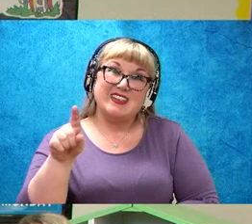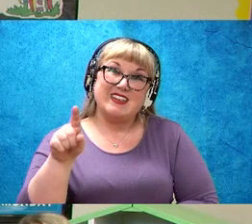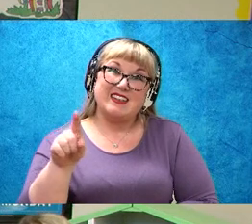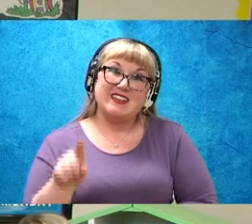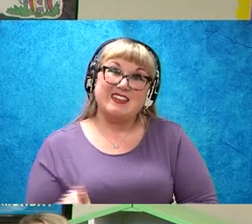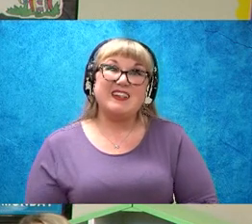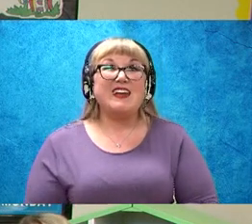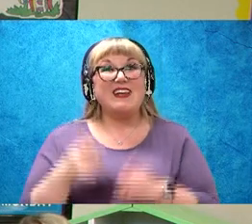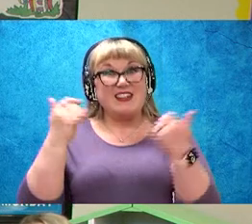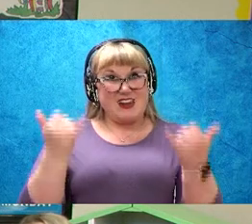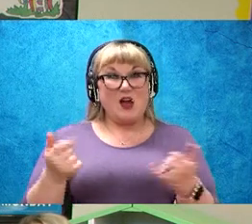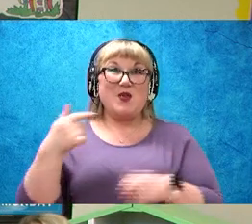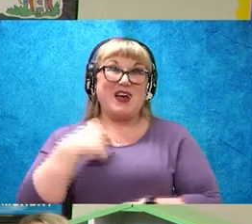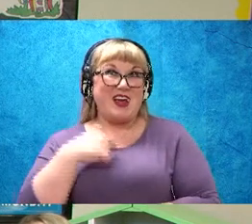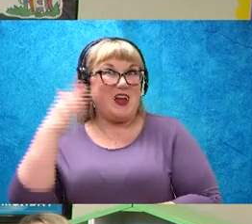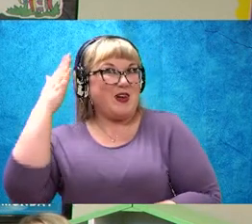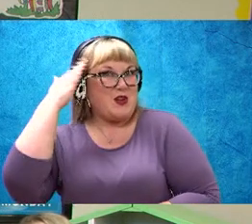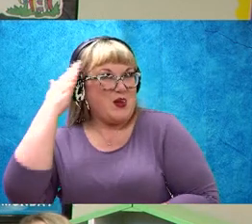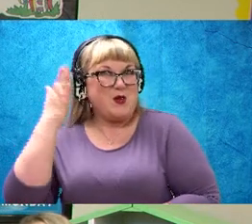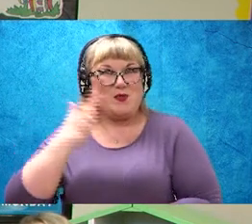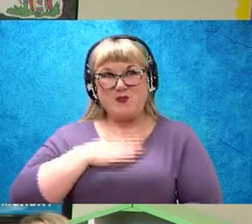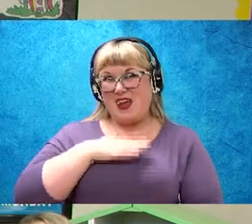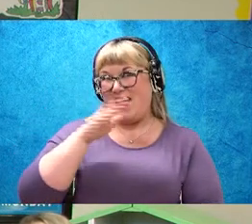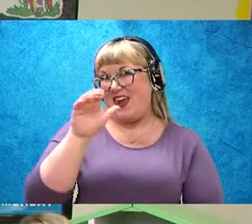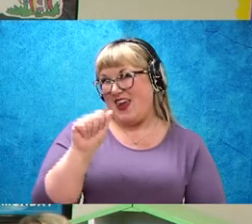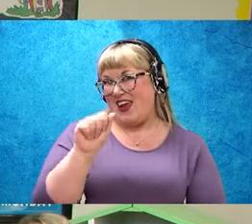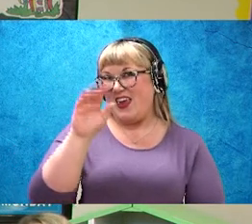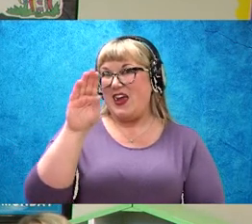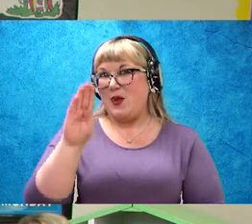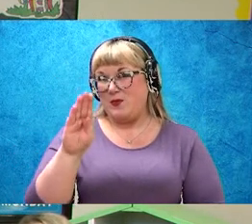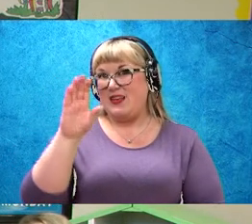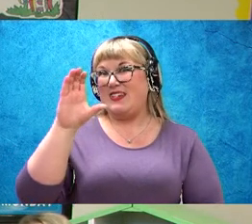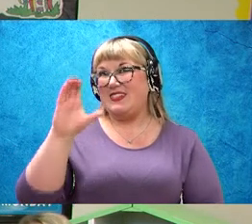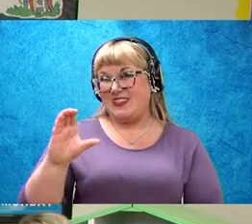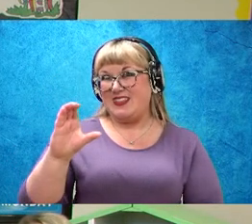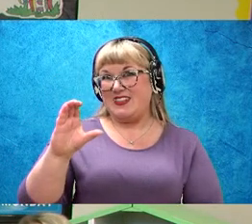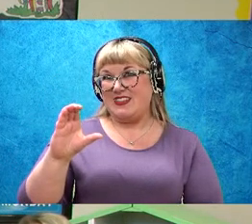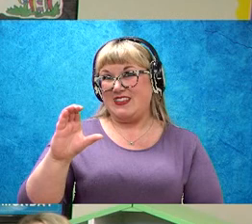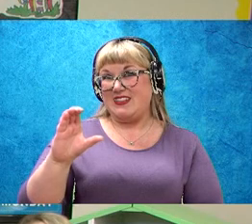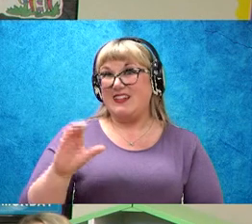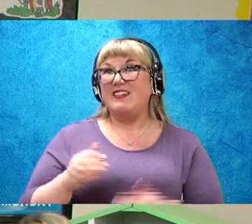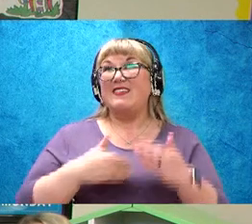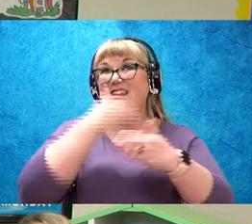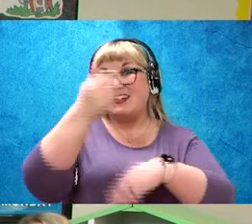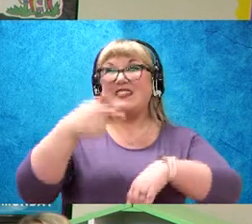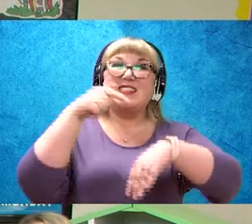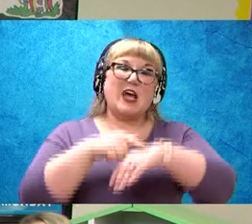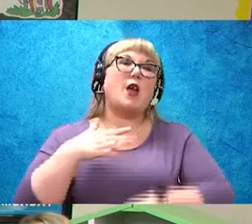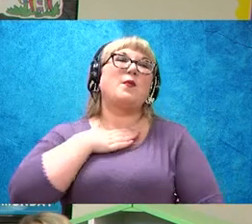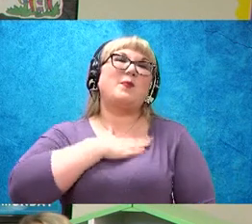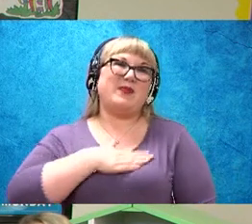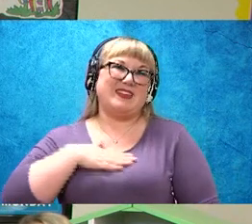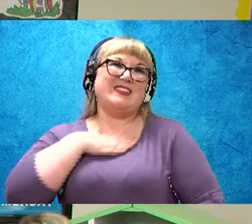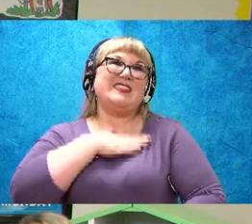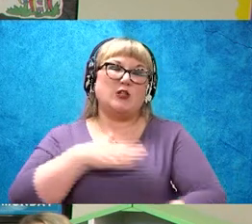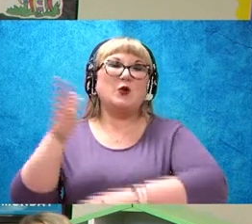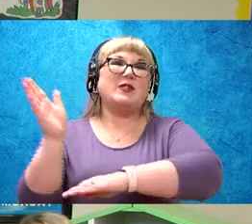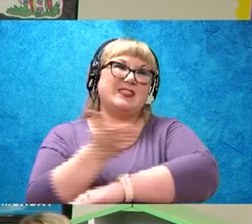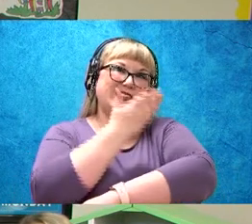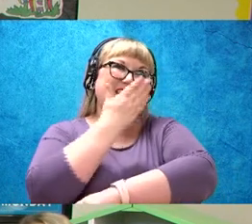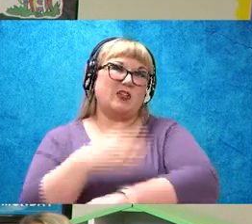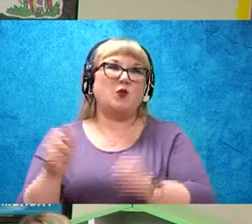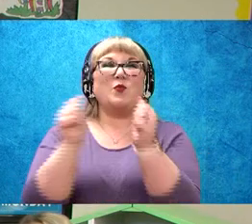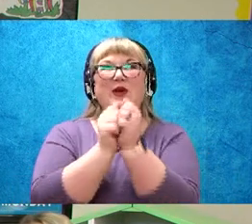Z. Now I know my ABCs. Next time, won't you